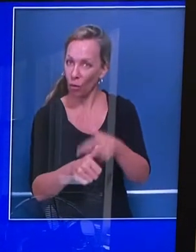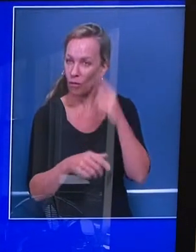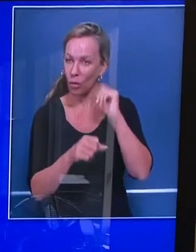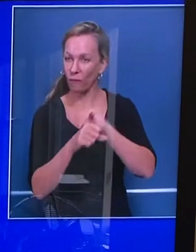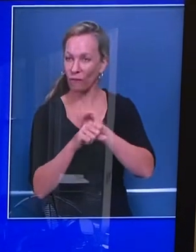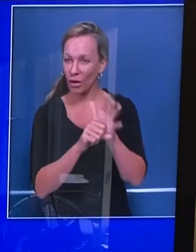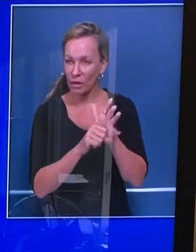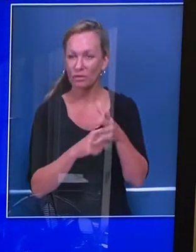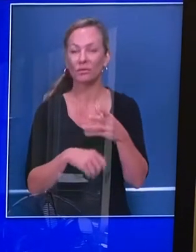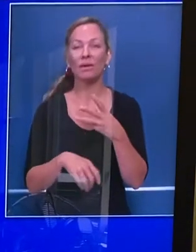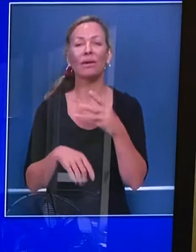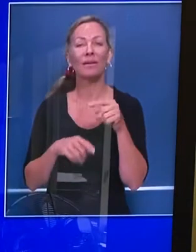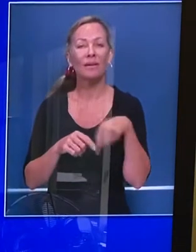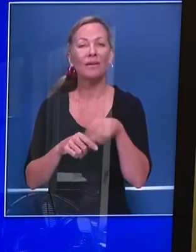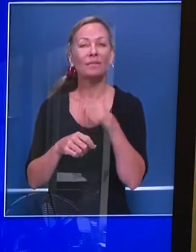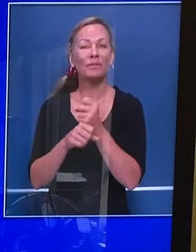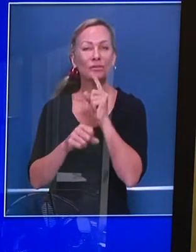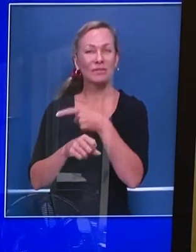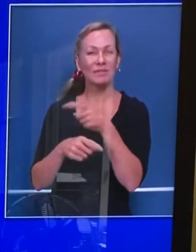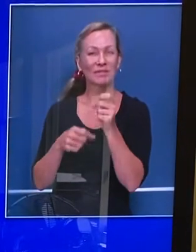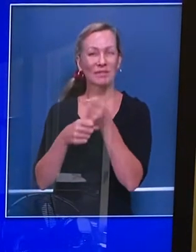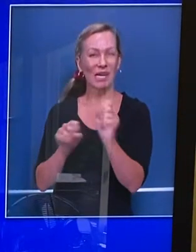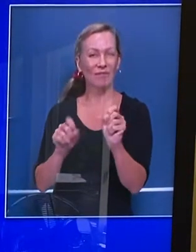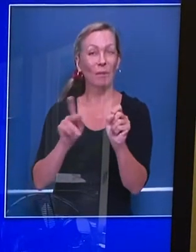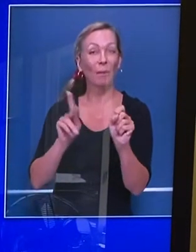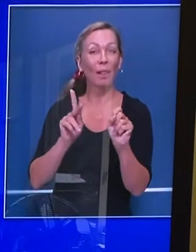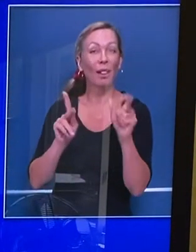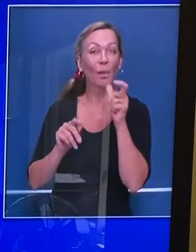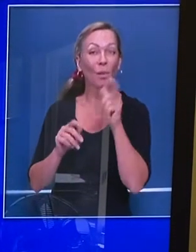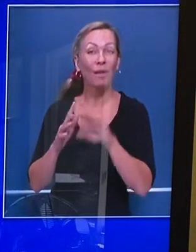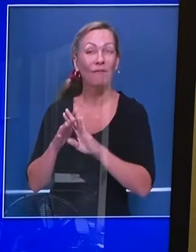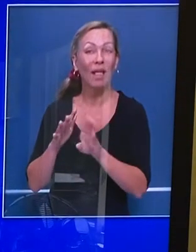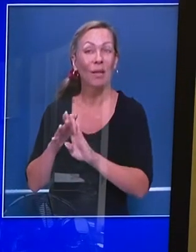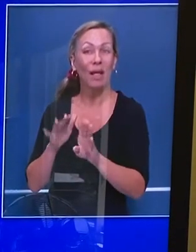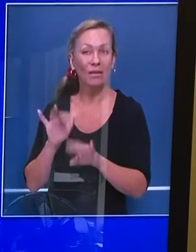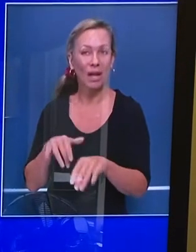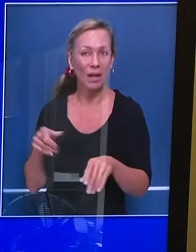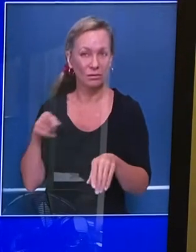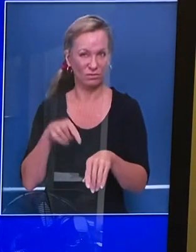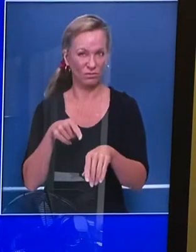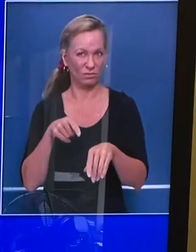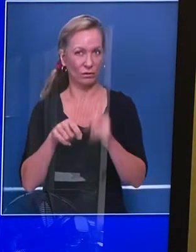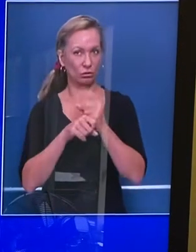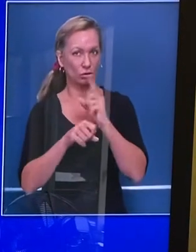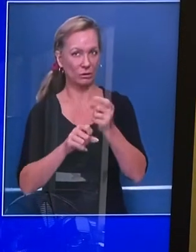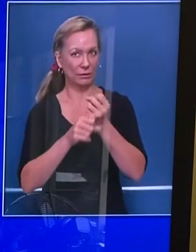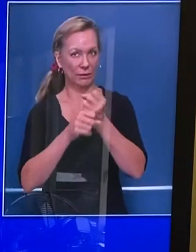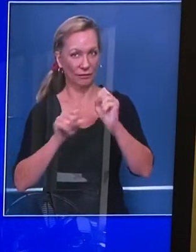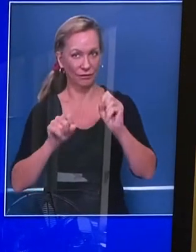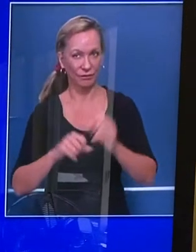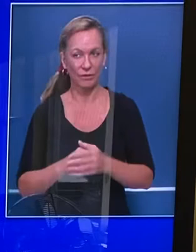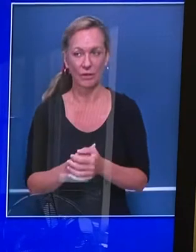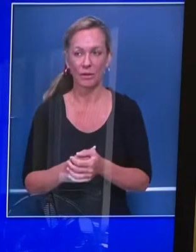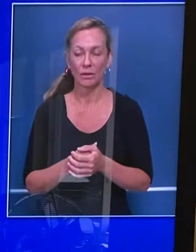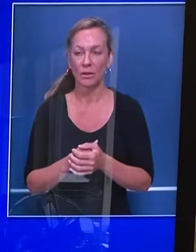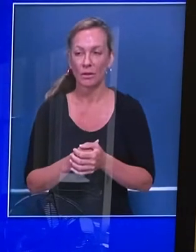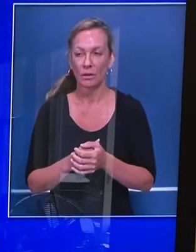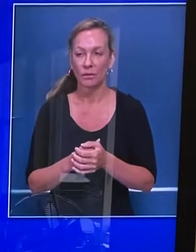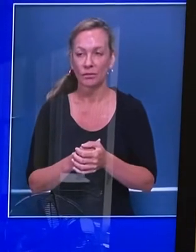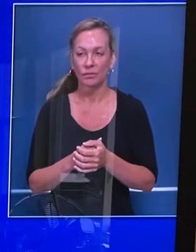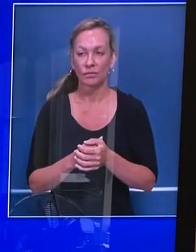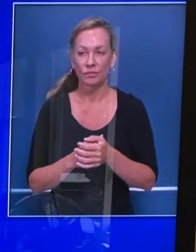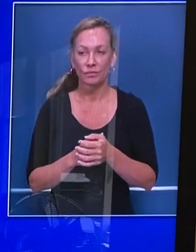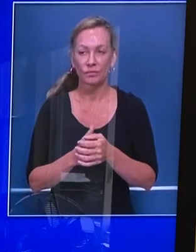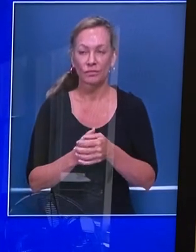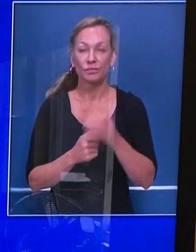In addition though, of course, to the non-congregate shelters, we do have more traditional shelters in seven counties, 17